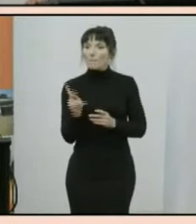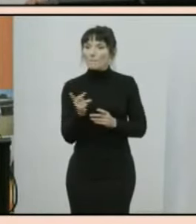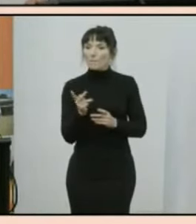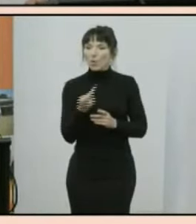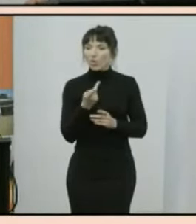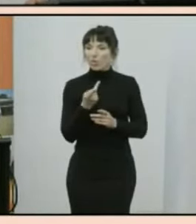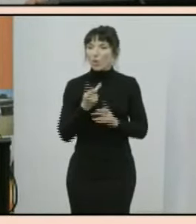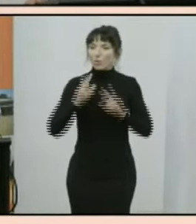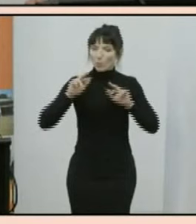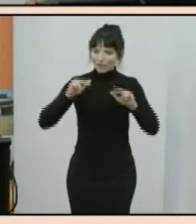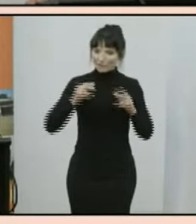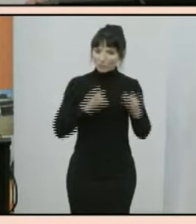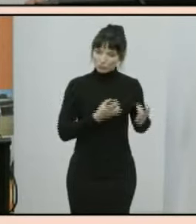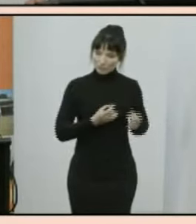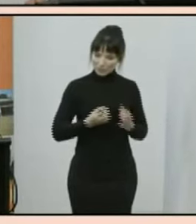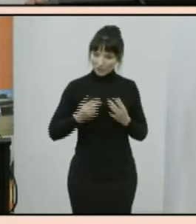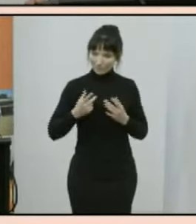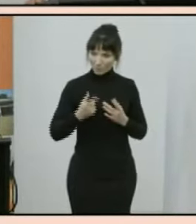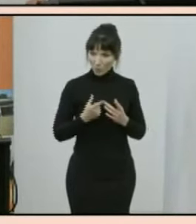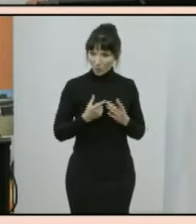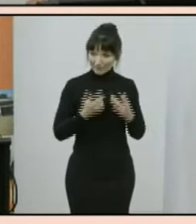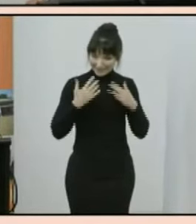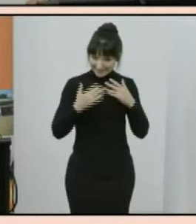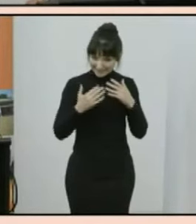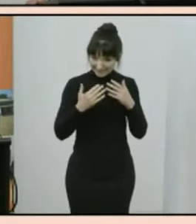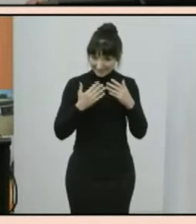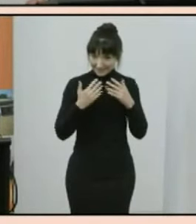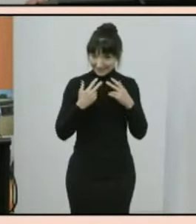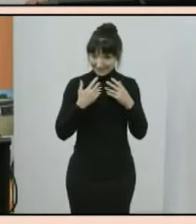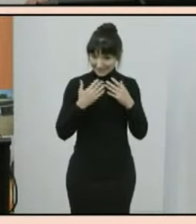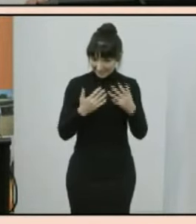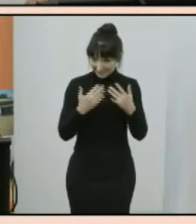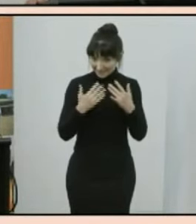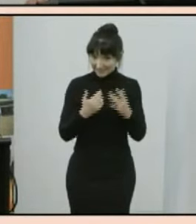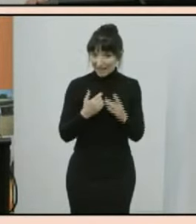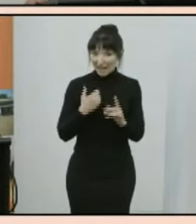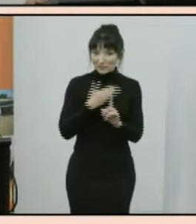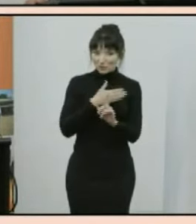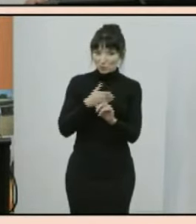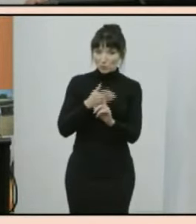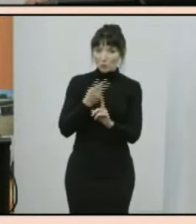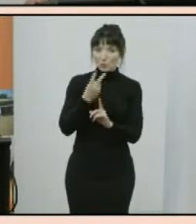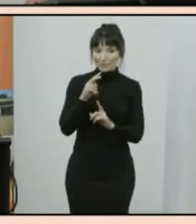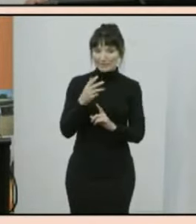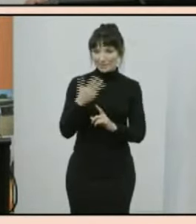the census um until december uh 2019 welcome